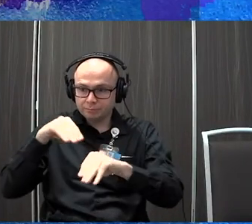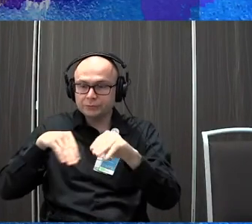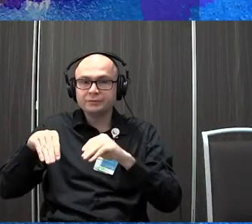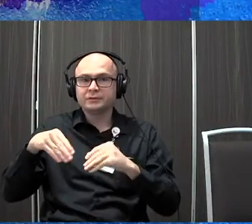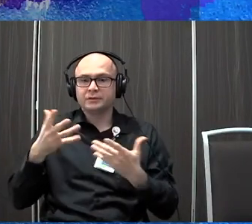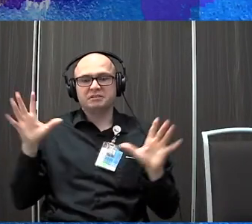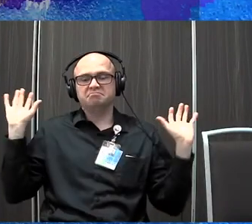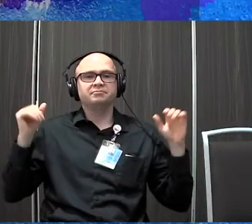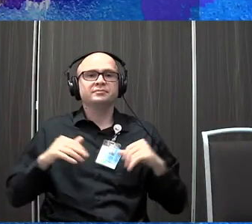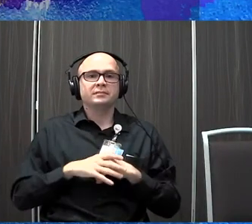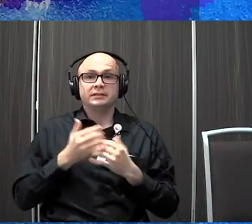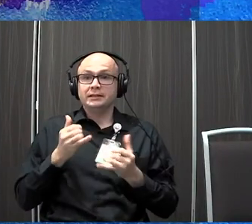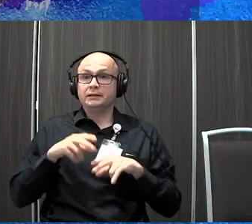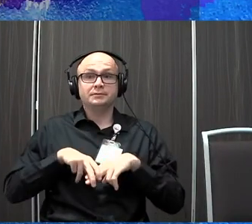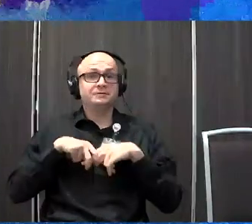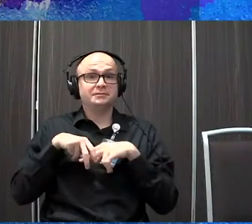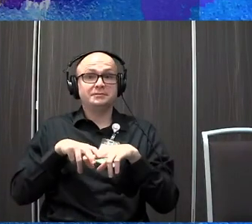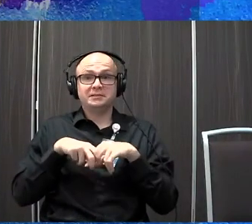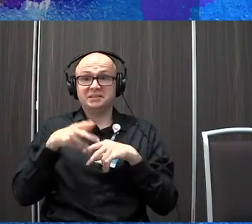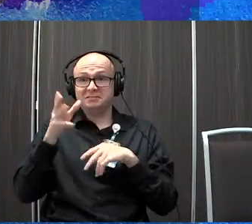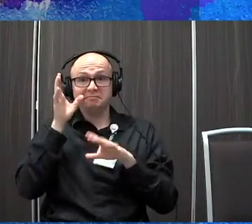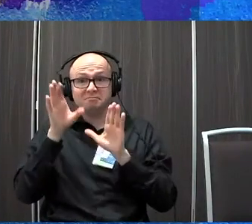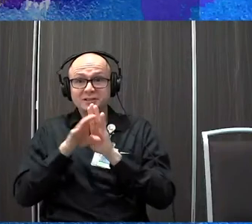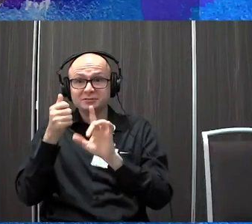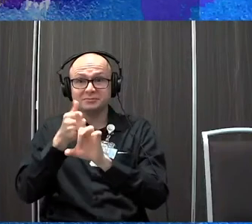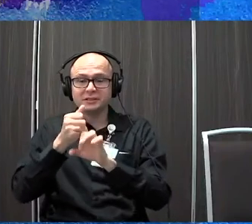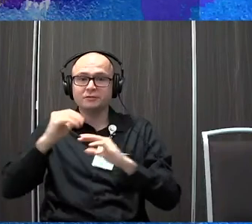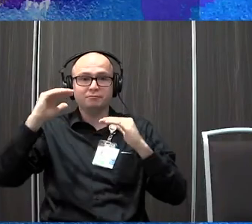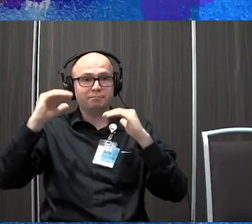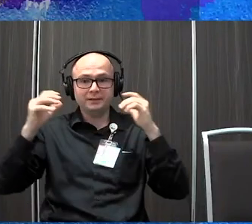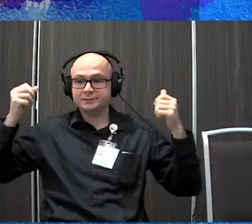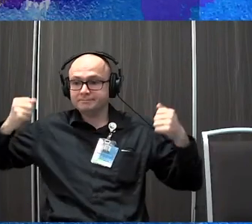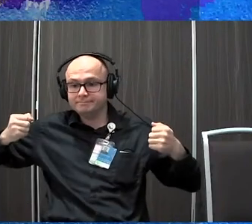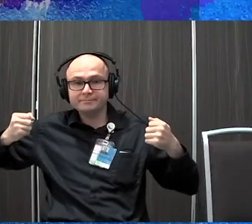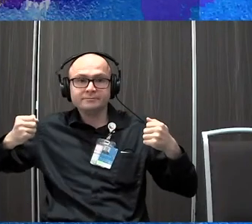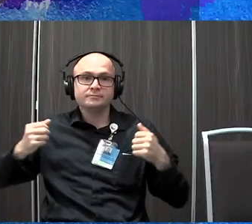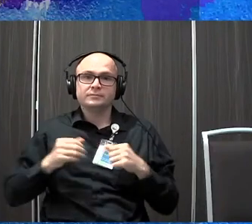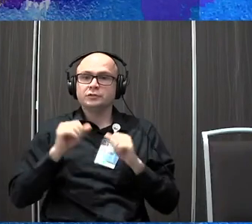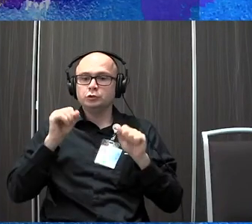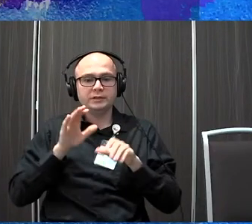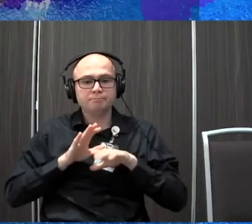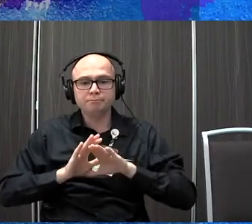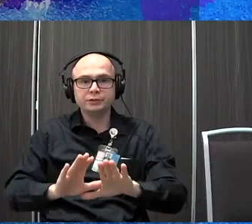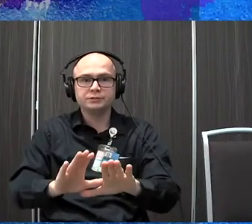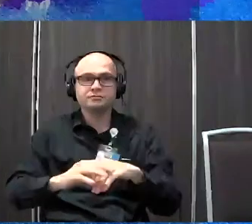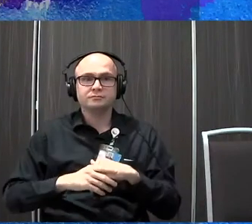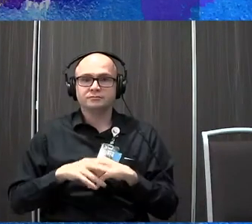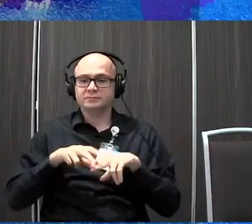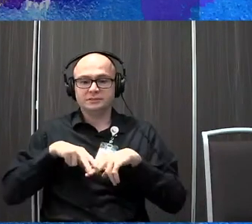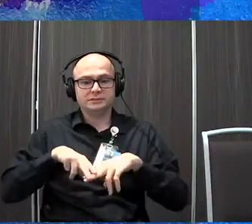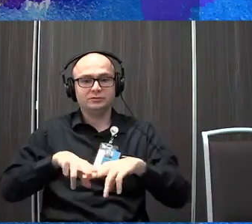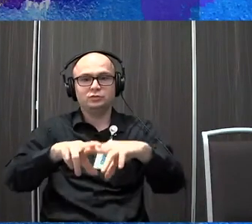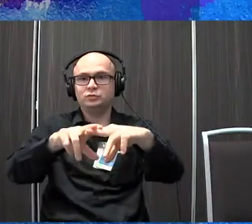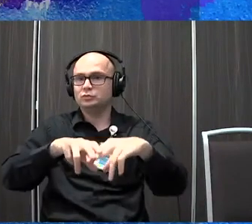But here he's a sitting on the swing by himself balancing. Um, and you can push him and he can stay on the swing.